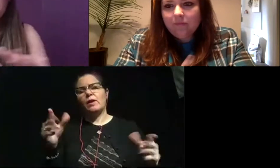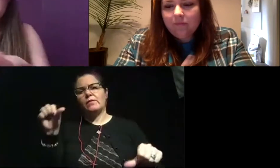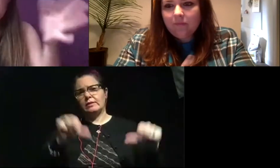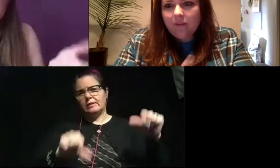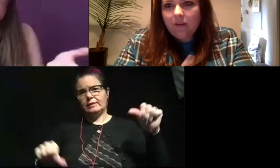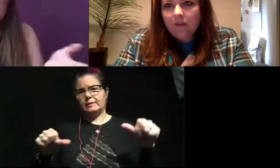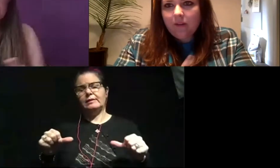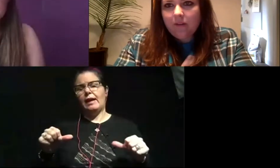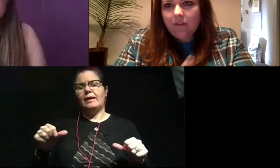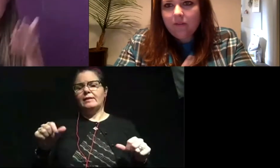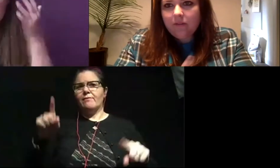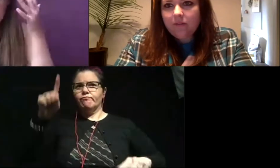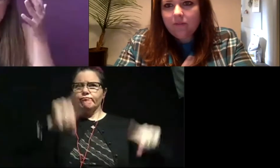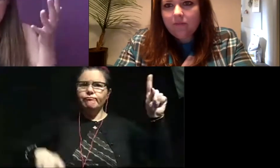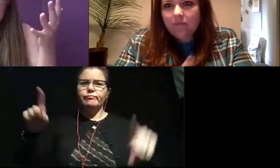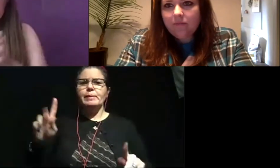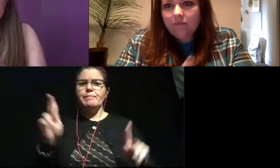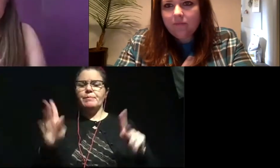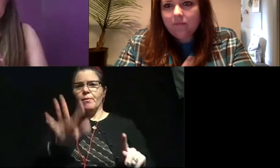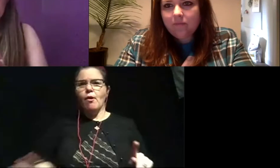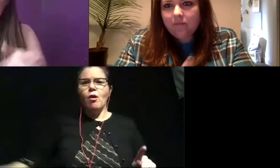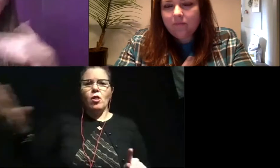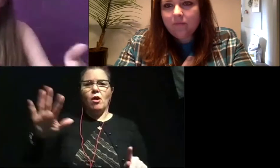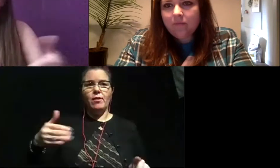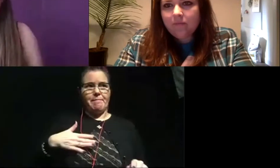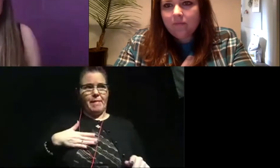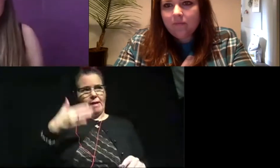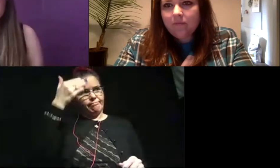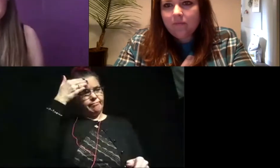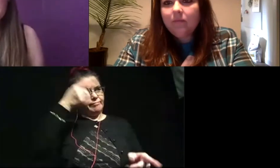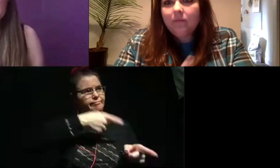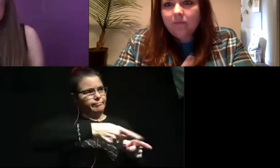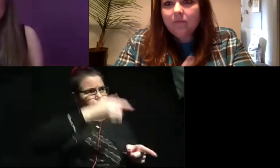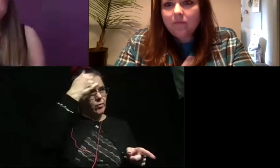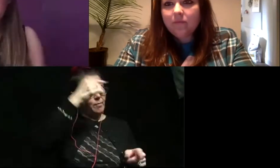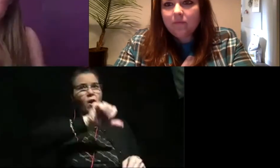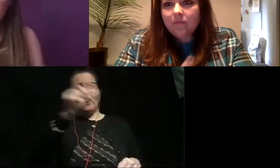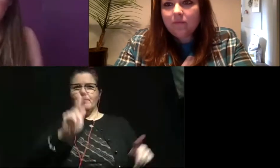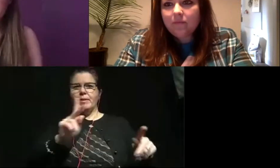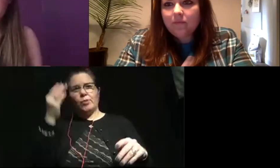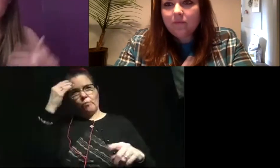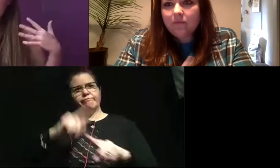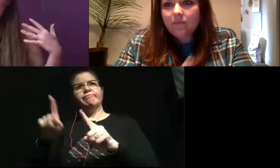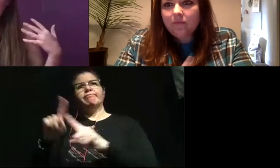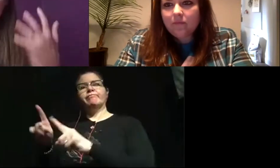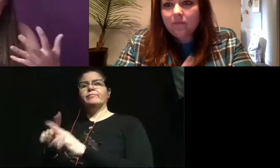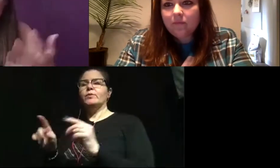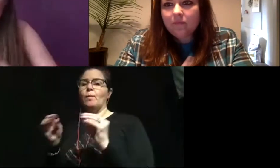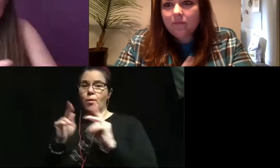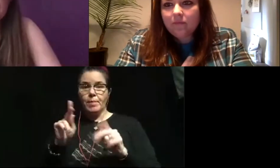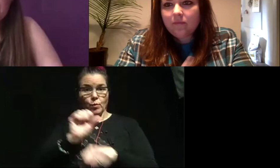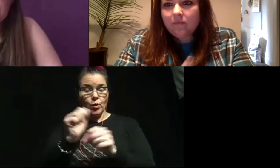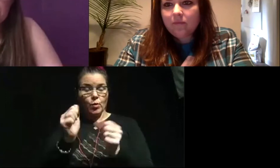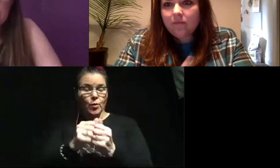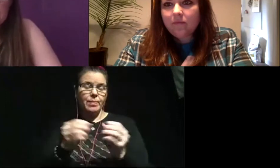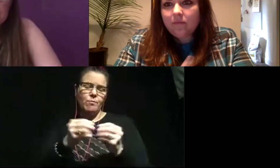from all over because you know what you know, but other people know different stuff. So the more people you work with, the more knowledge you